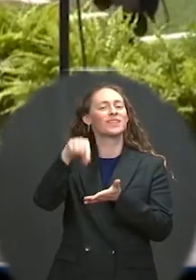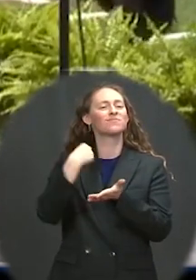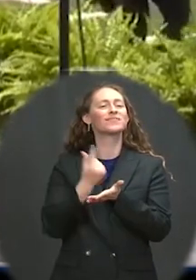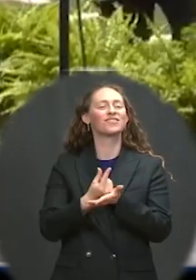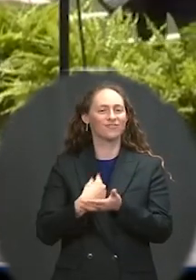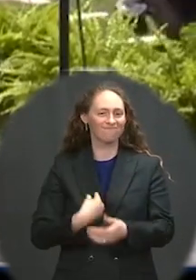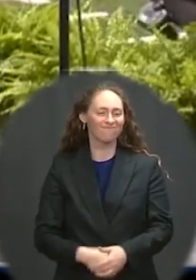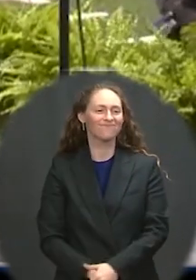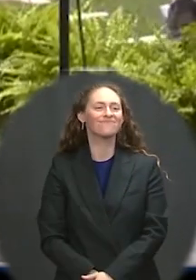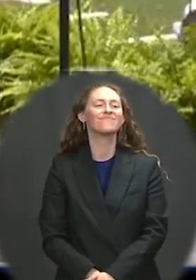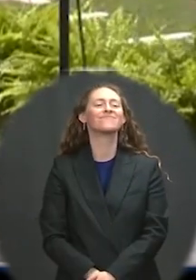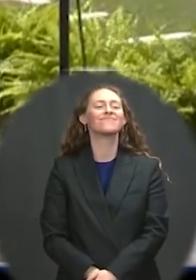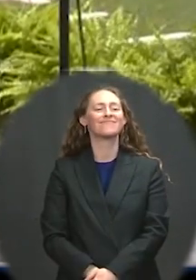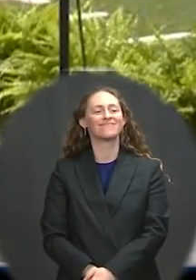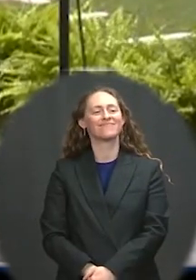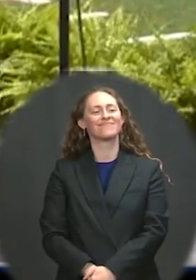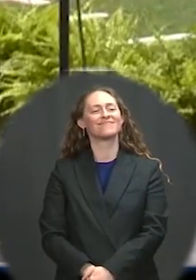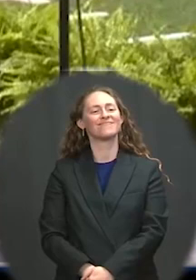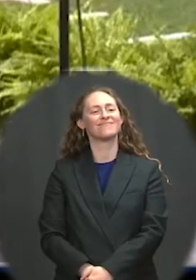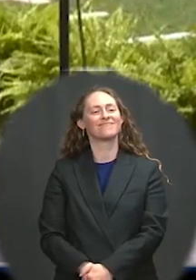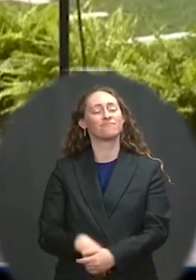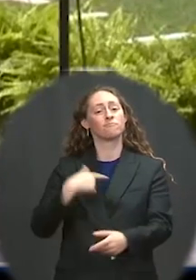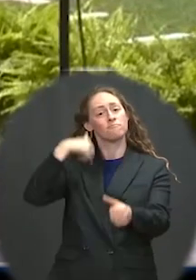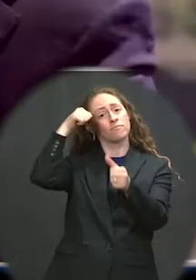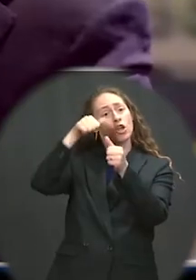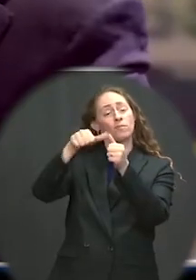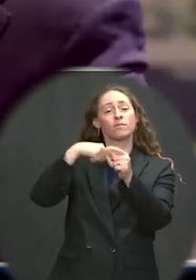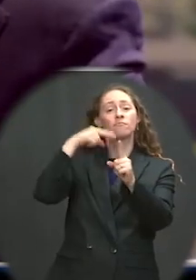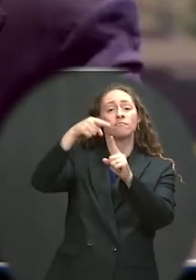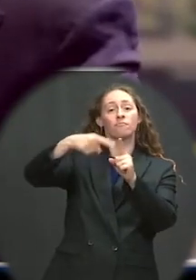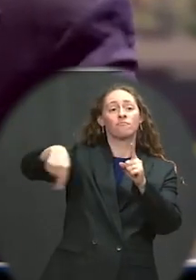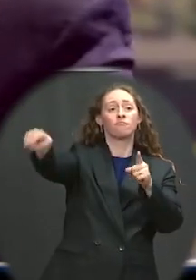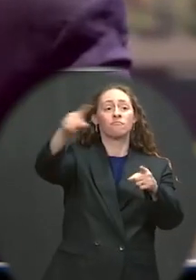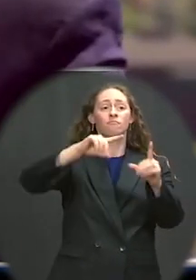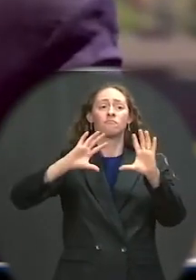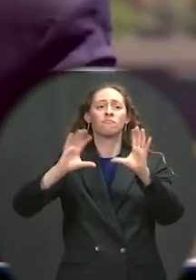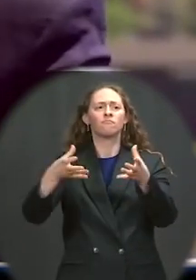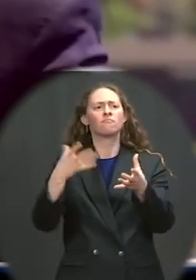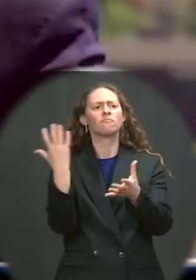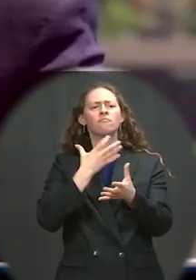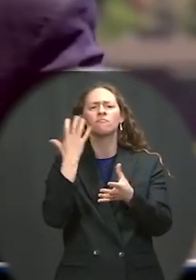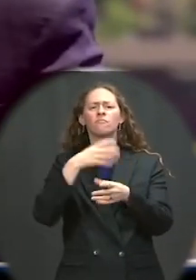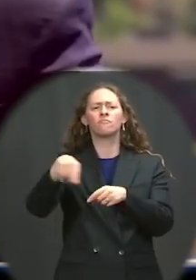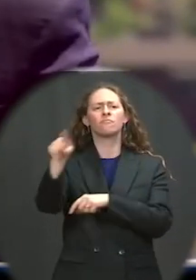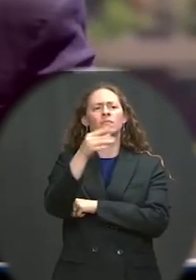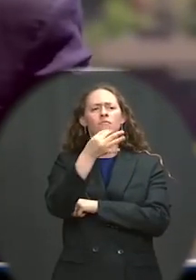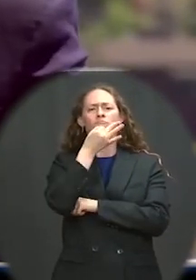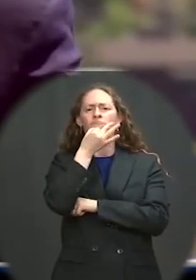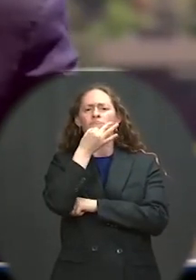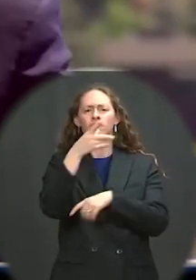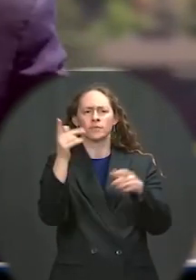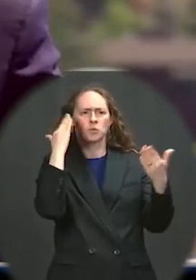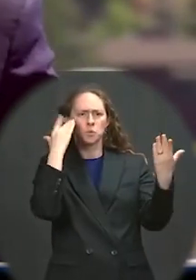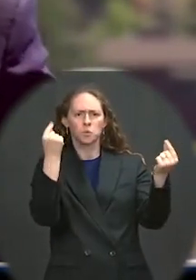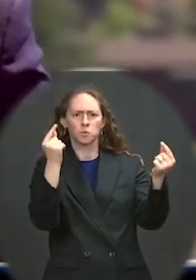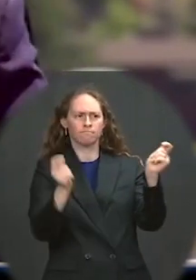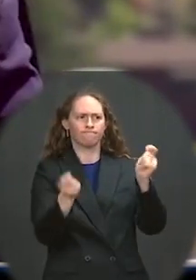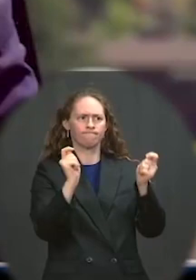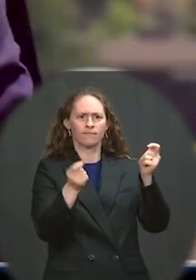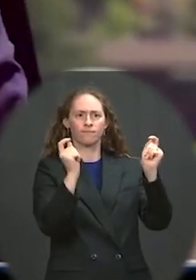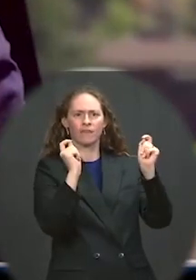conditions. And I said, this is not your father's Coast Guard. I take that back.